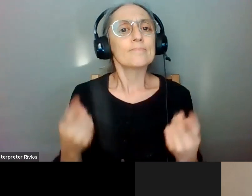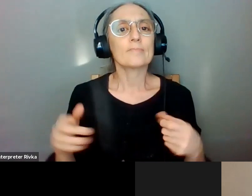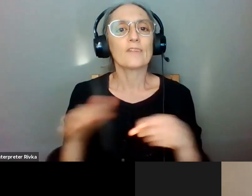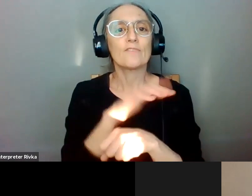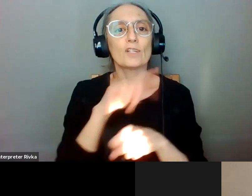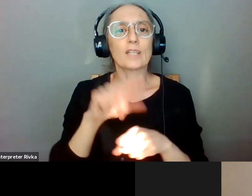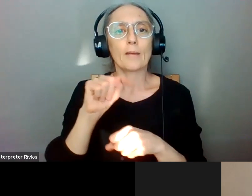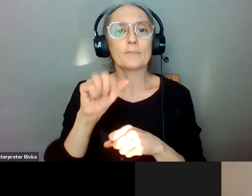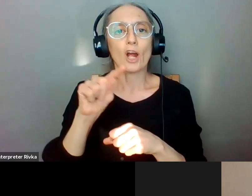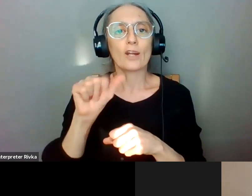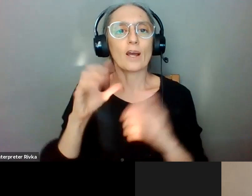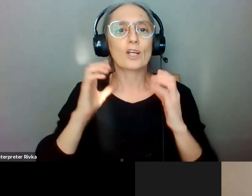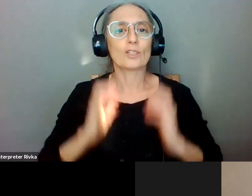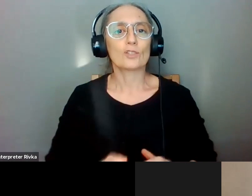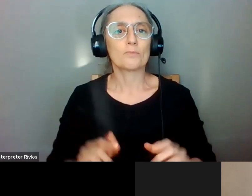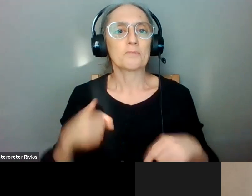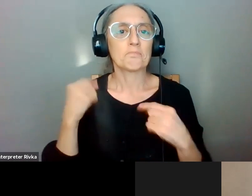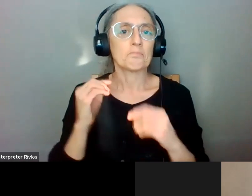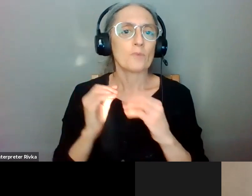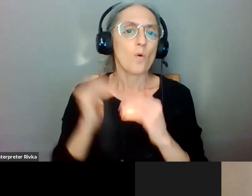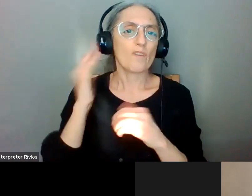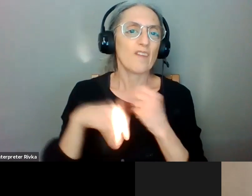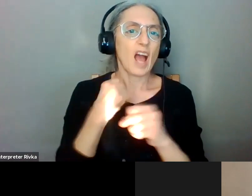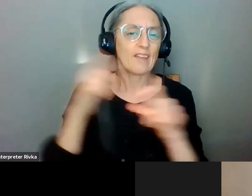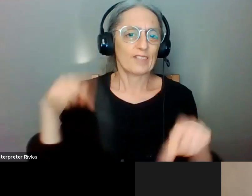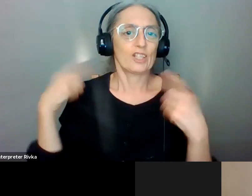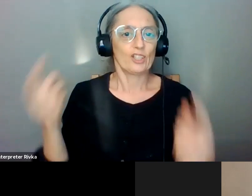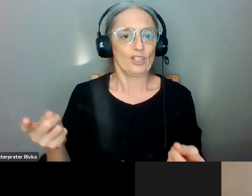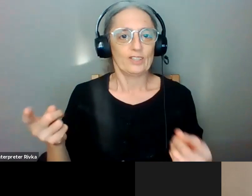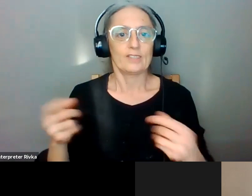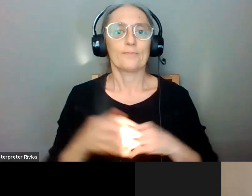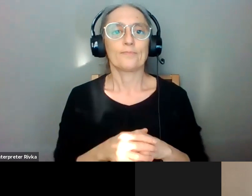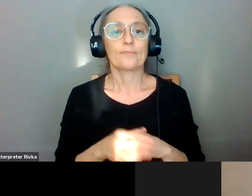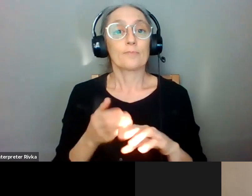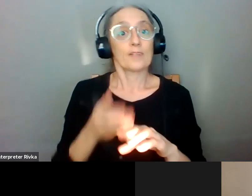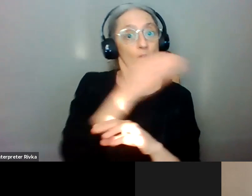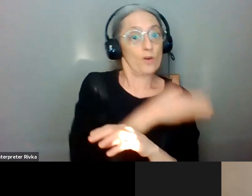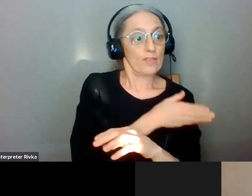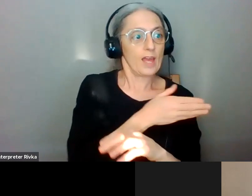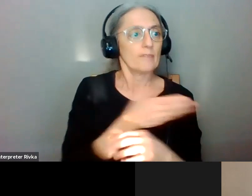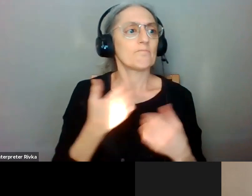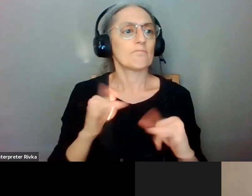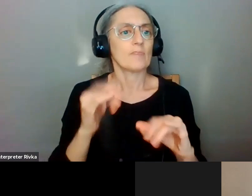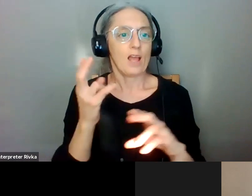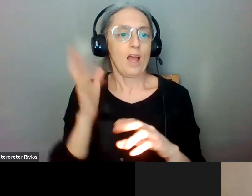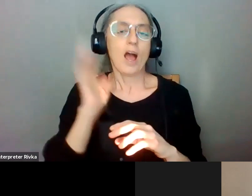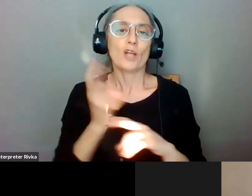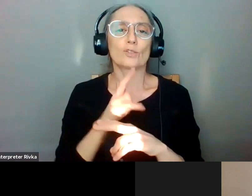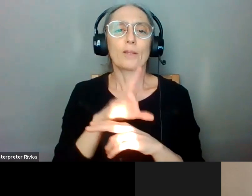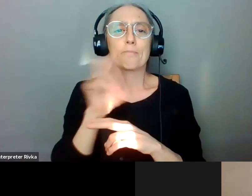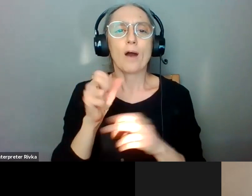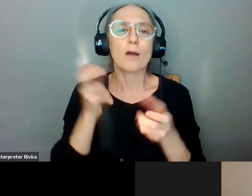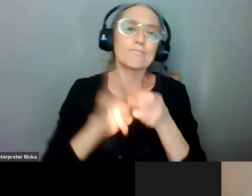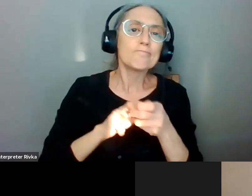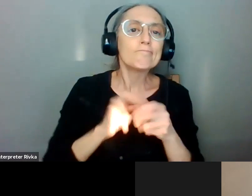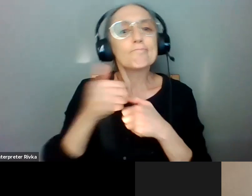tarda consumer for over five years now uh before that i still used to use the bus a few times a